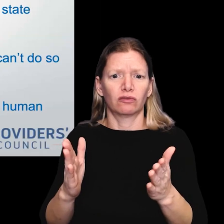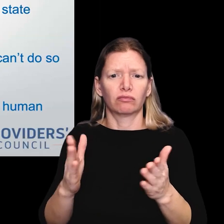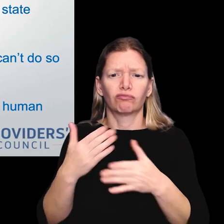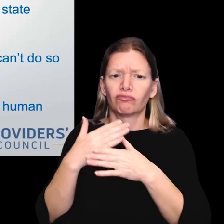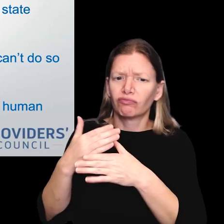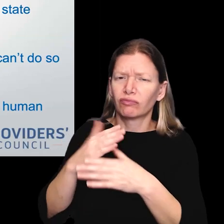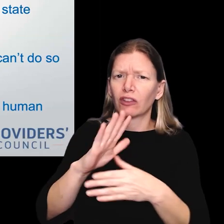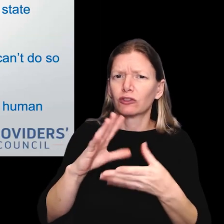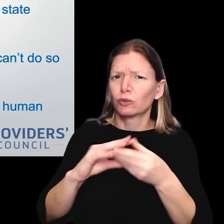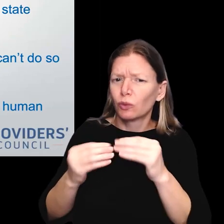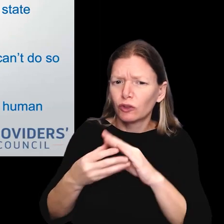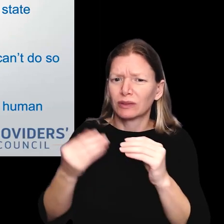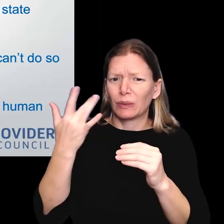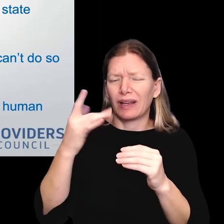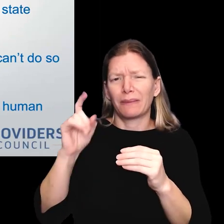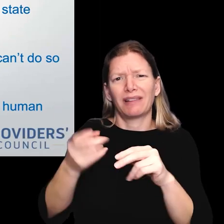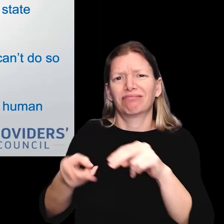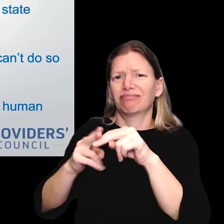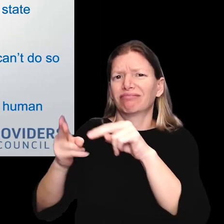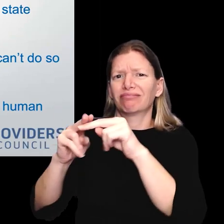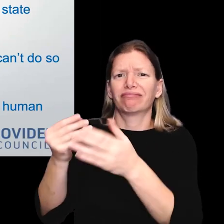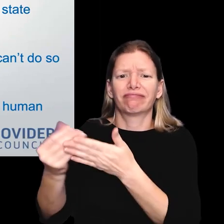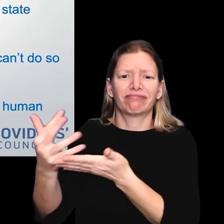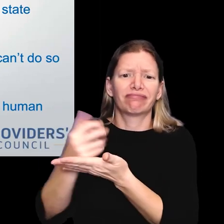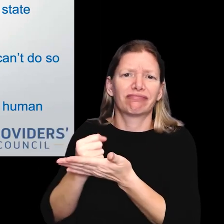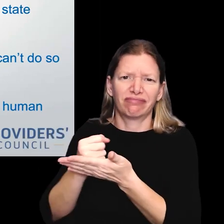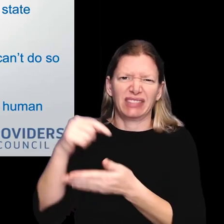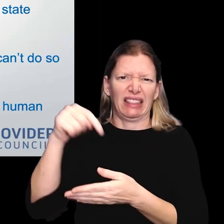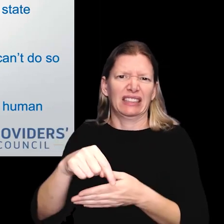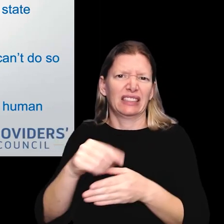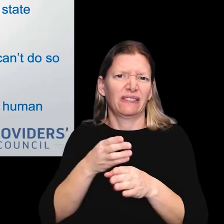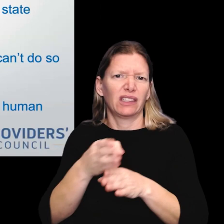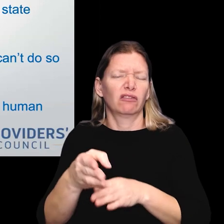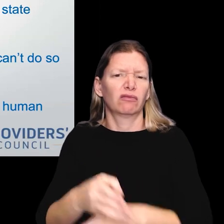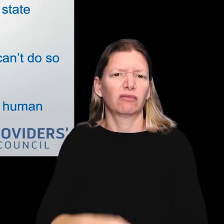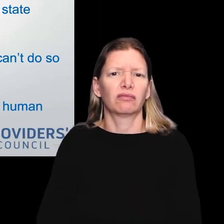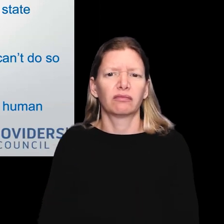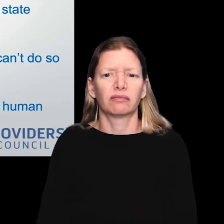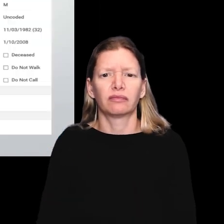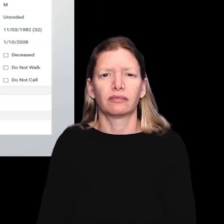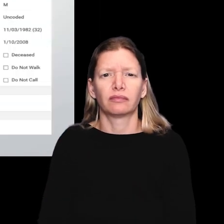to legislators and share their stories of why there needs to be higher wages in the sector.